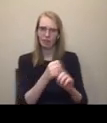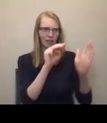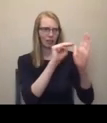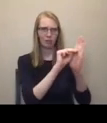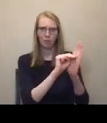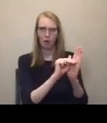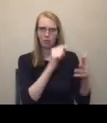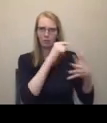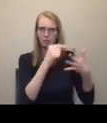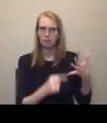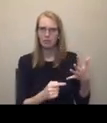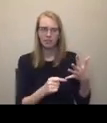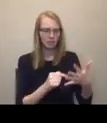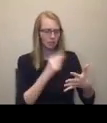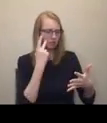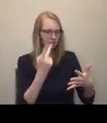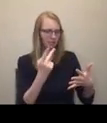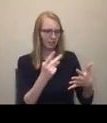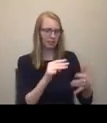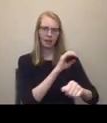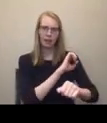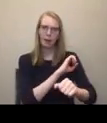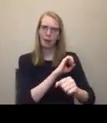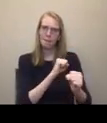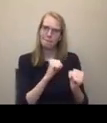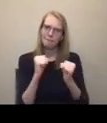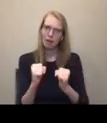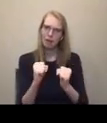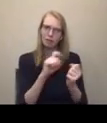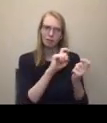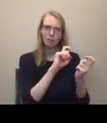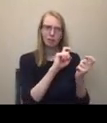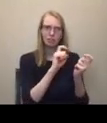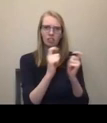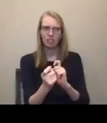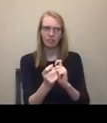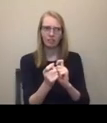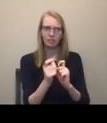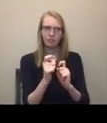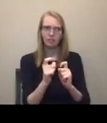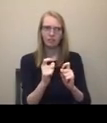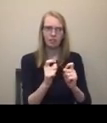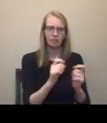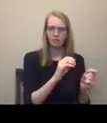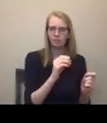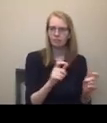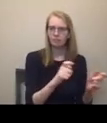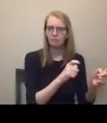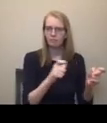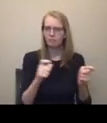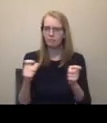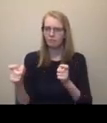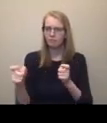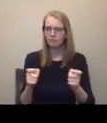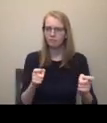developed and over time and we move from one to the other. And there's going to be an even larger shift in power as we move into these collective